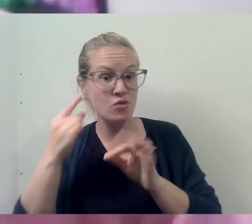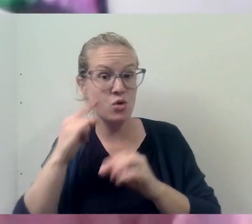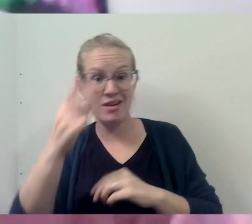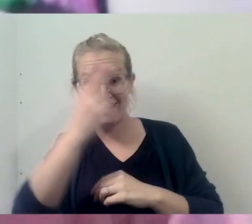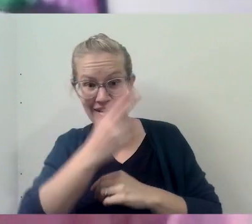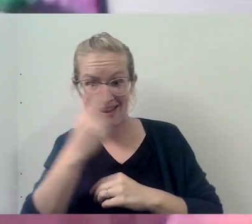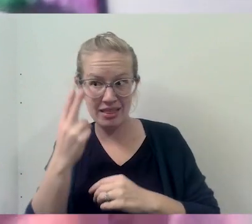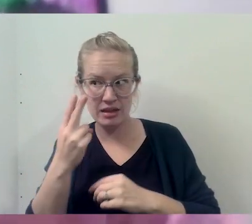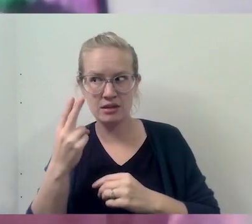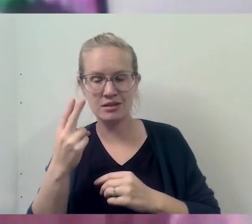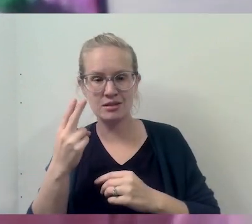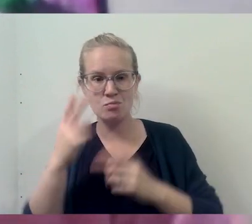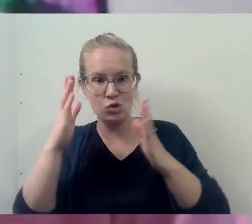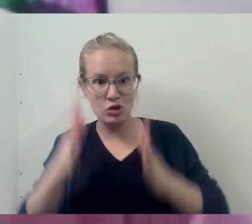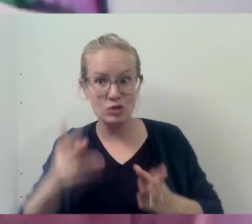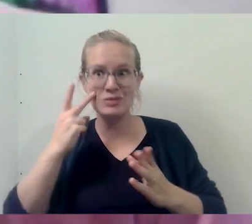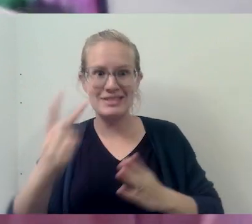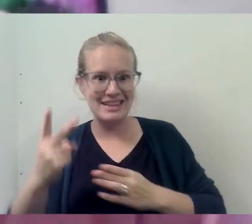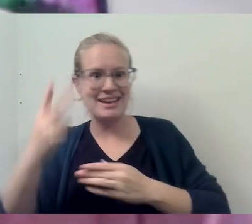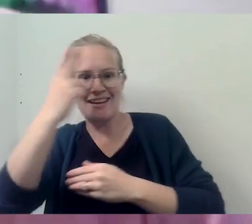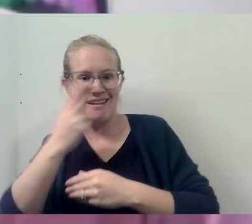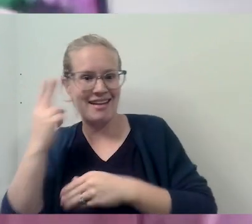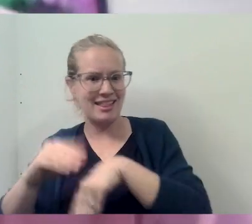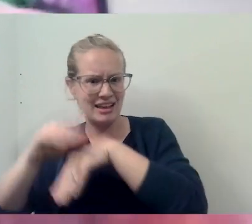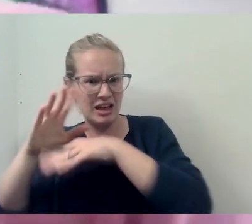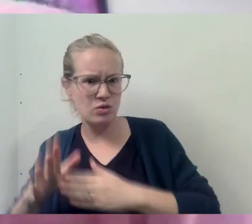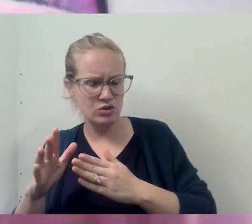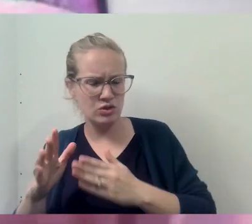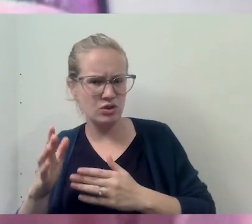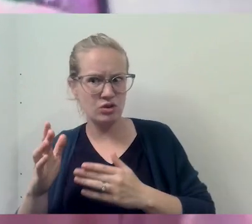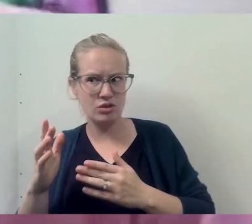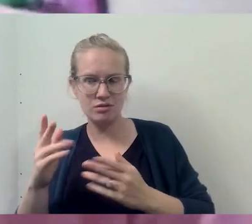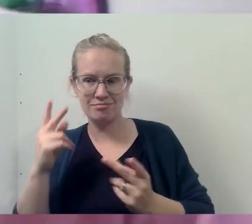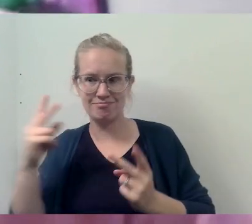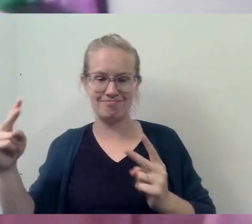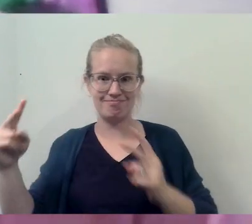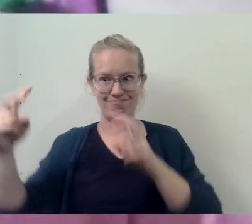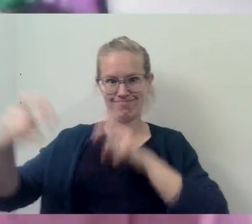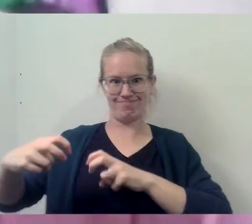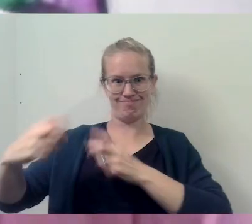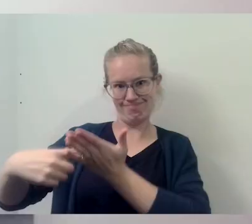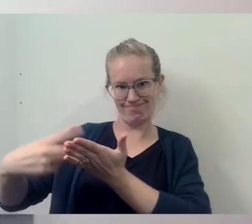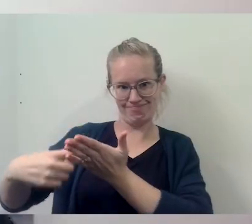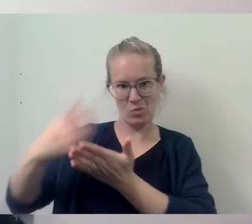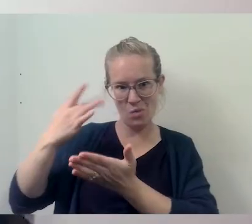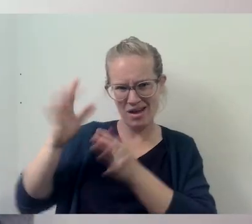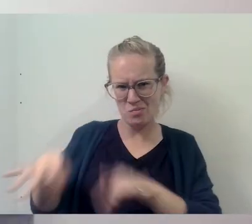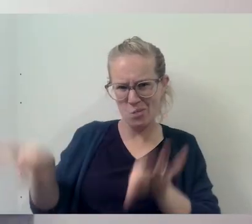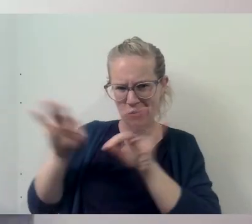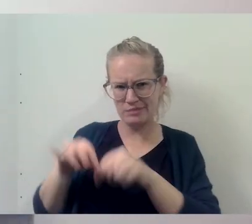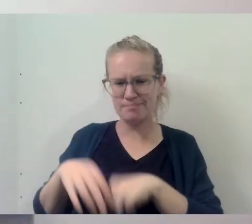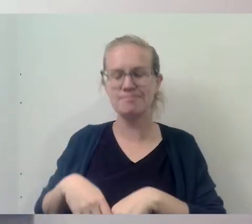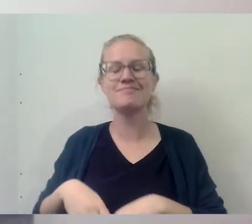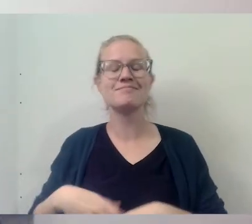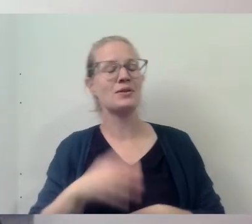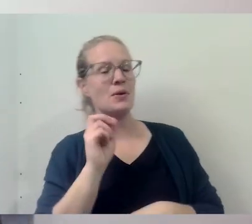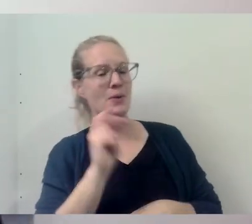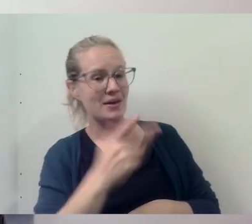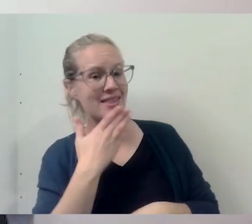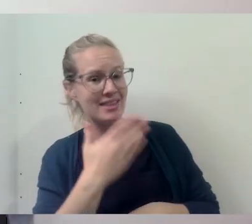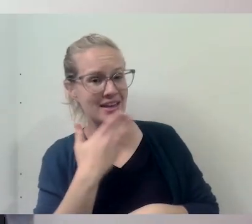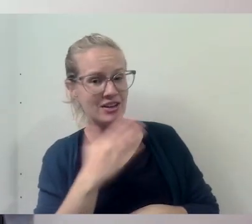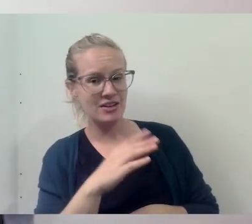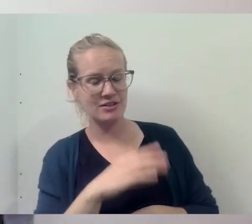a Catholic to see a Catholic in counseling? Okay. Anderson, why don't you start with that? Okay. Thanks, Anthony.